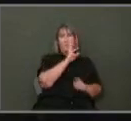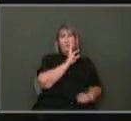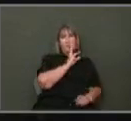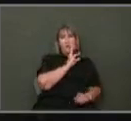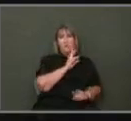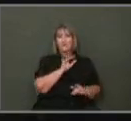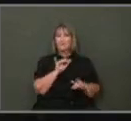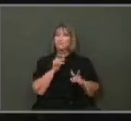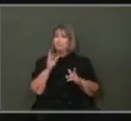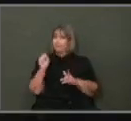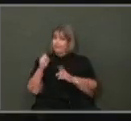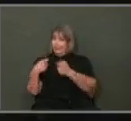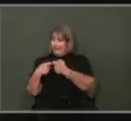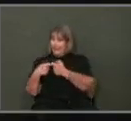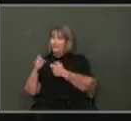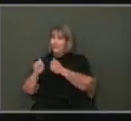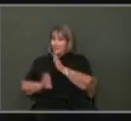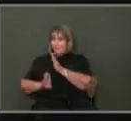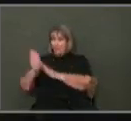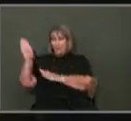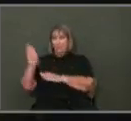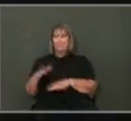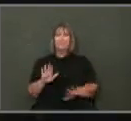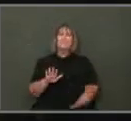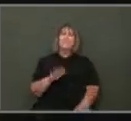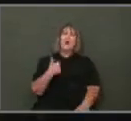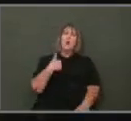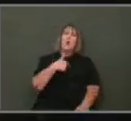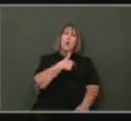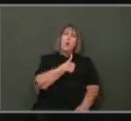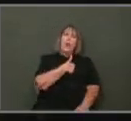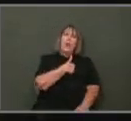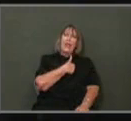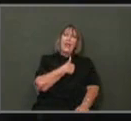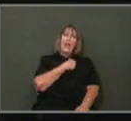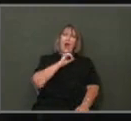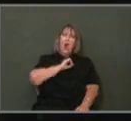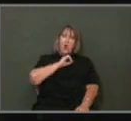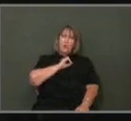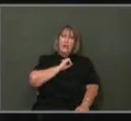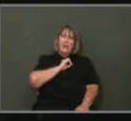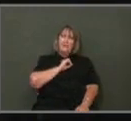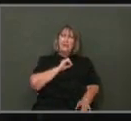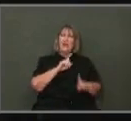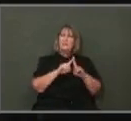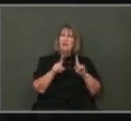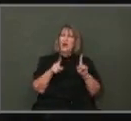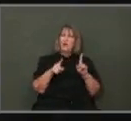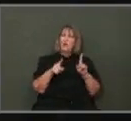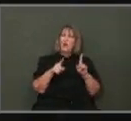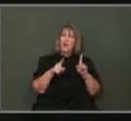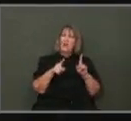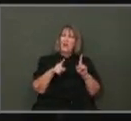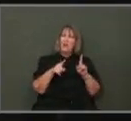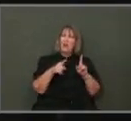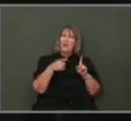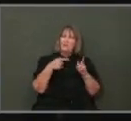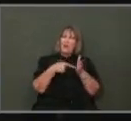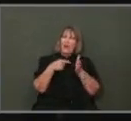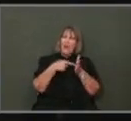Yeah. So we own it, but still we overpay so we can then pay the city. It sounds like a tax. That's just